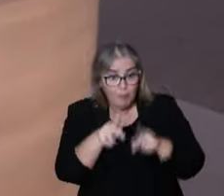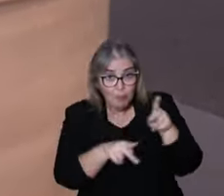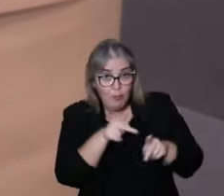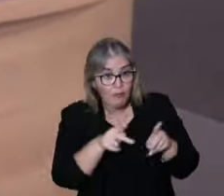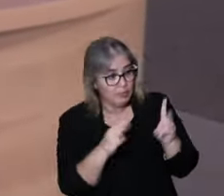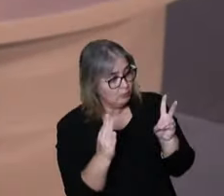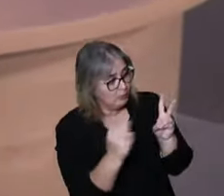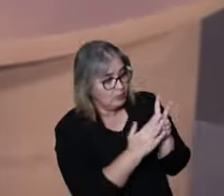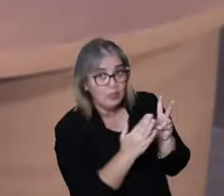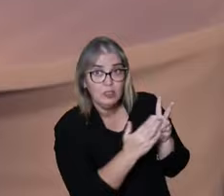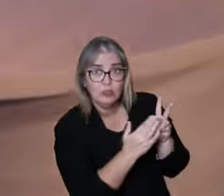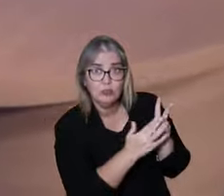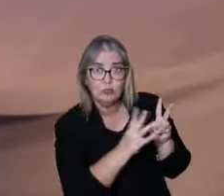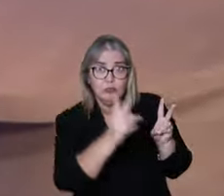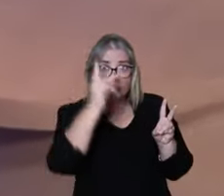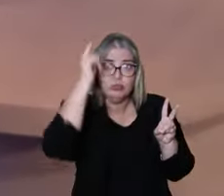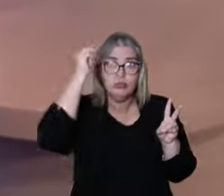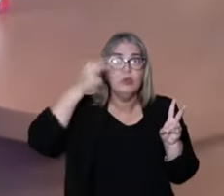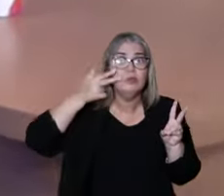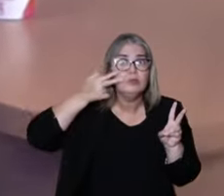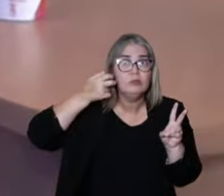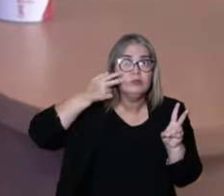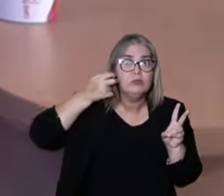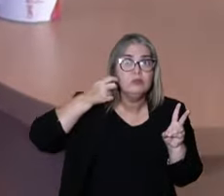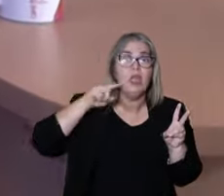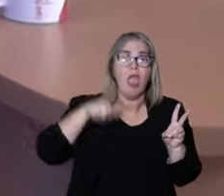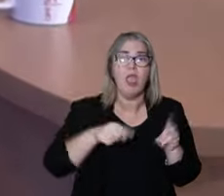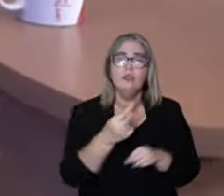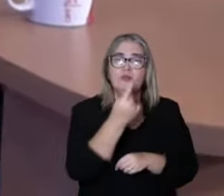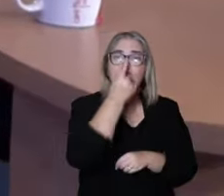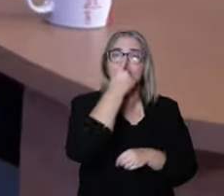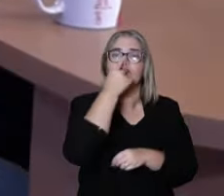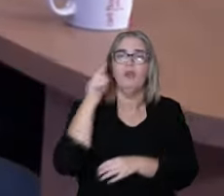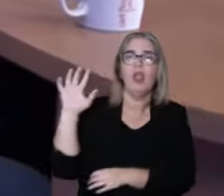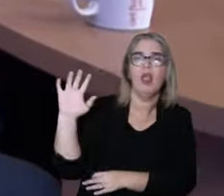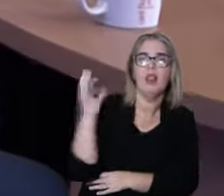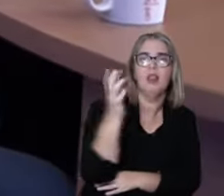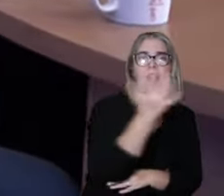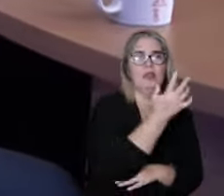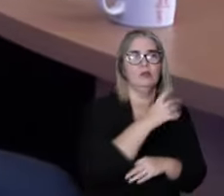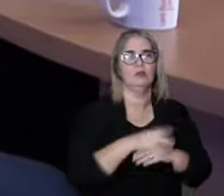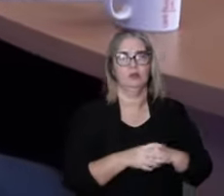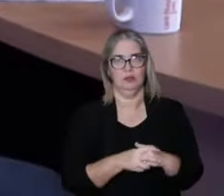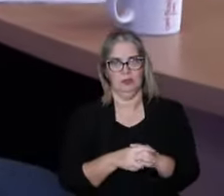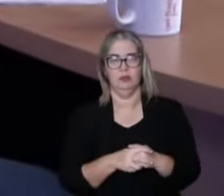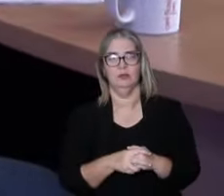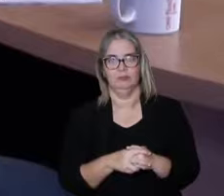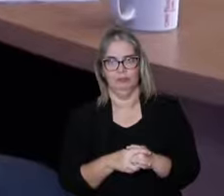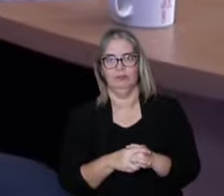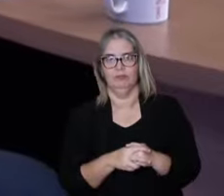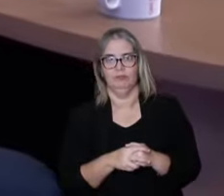people. And our regionary people would identify